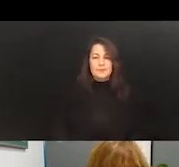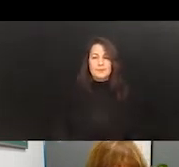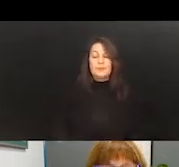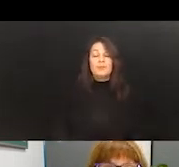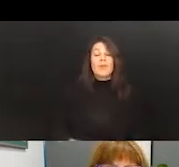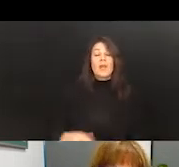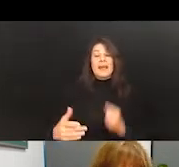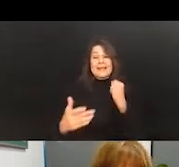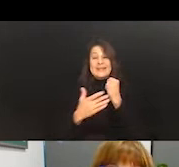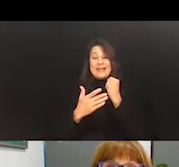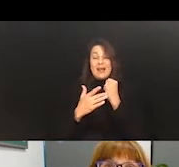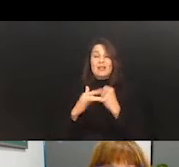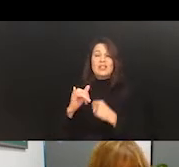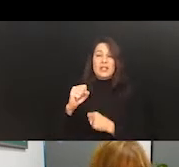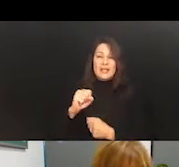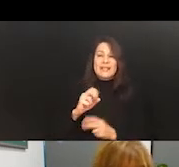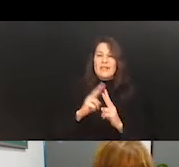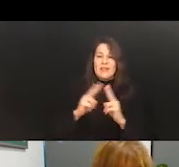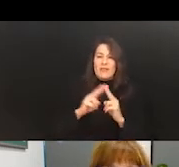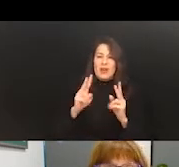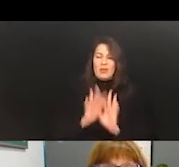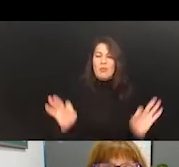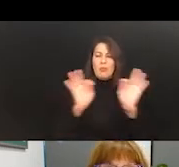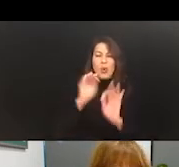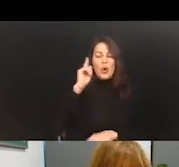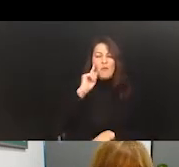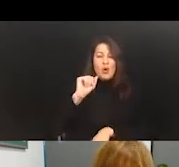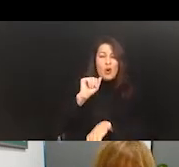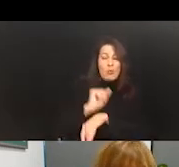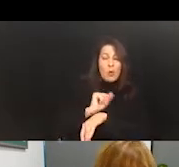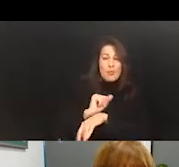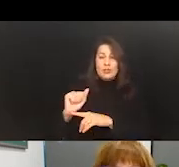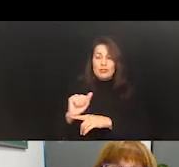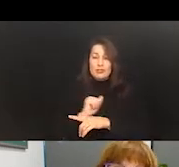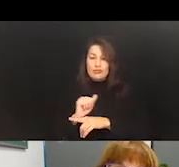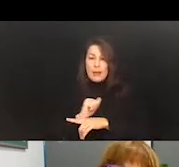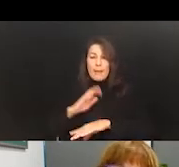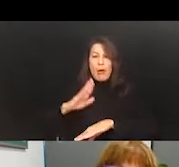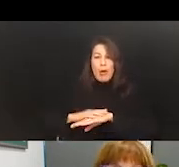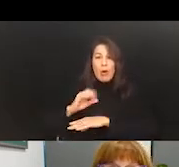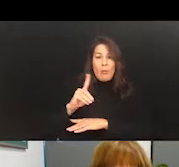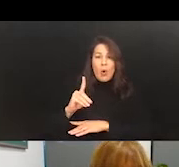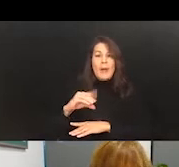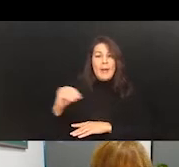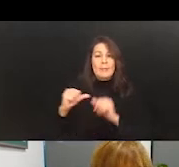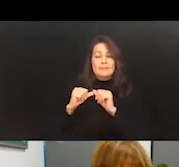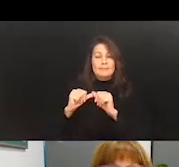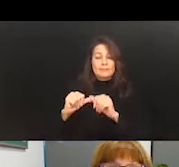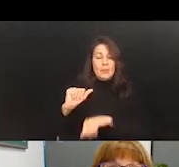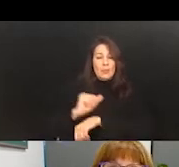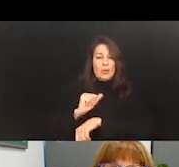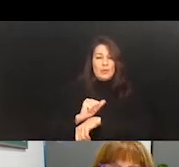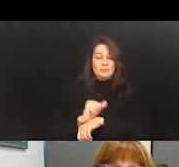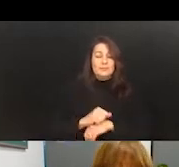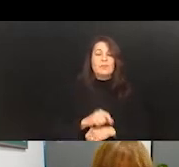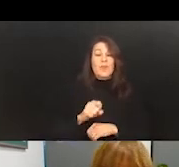to employment training, placing, onboarding, and maintaining employment. This automation and digitalization can